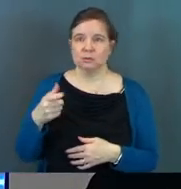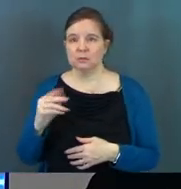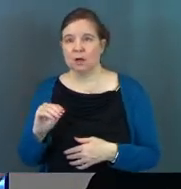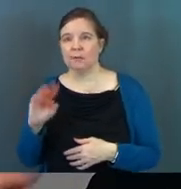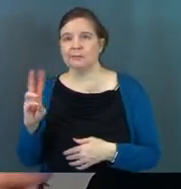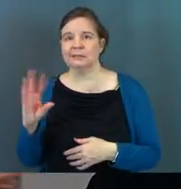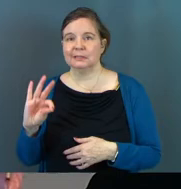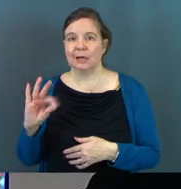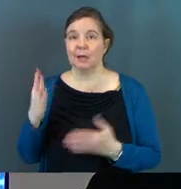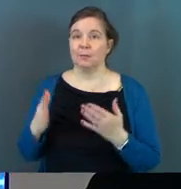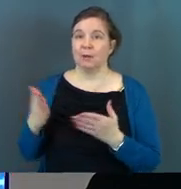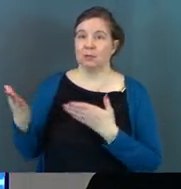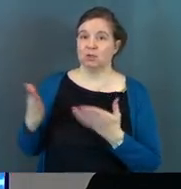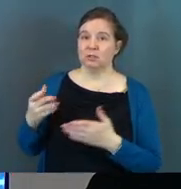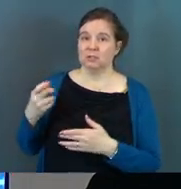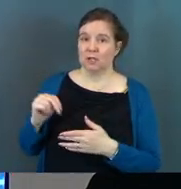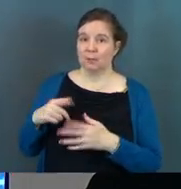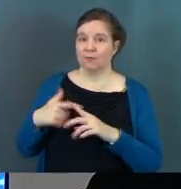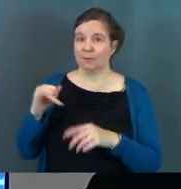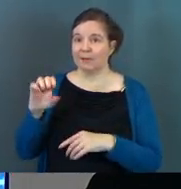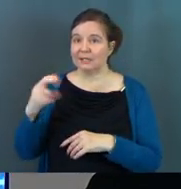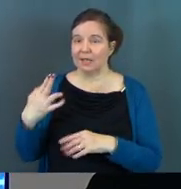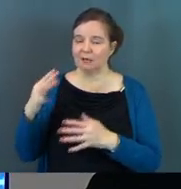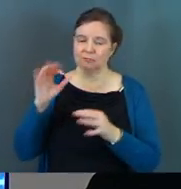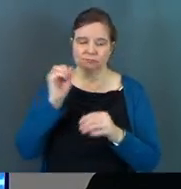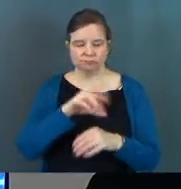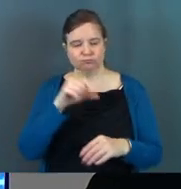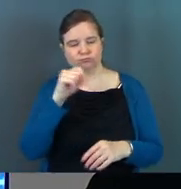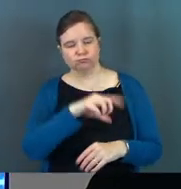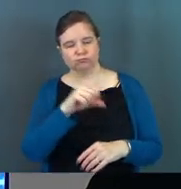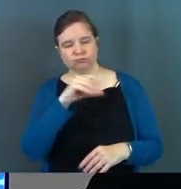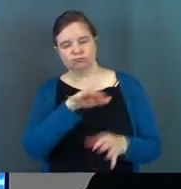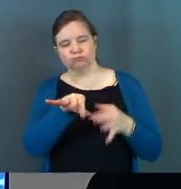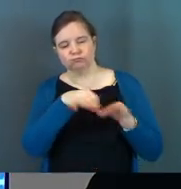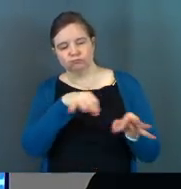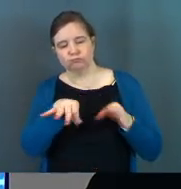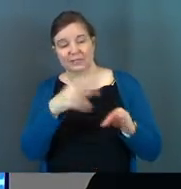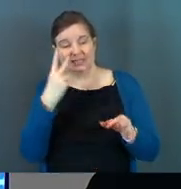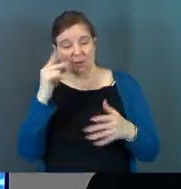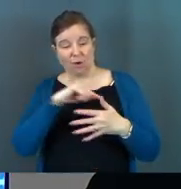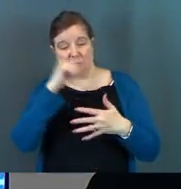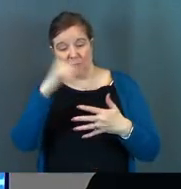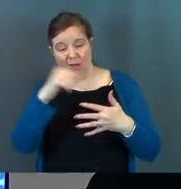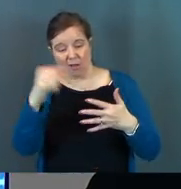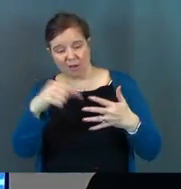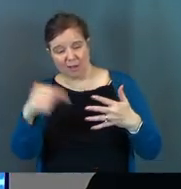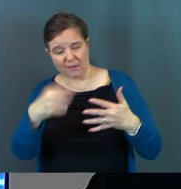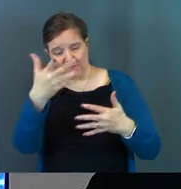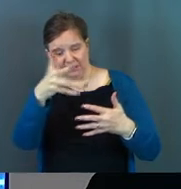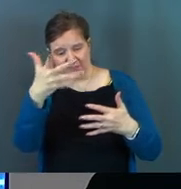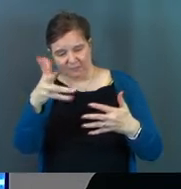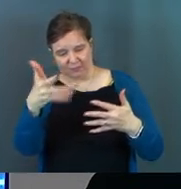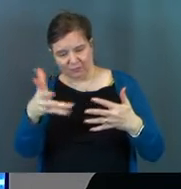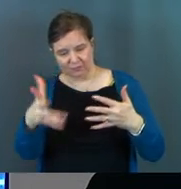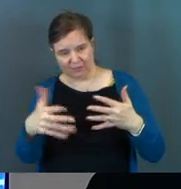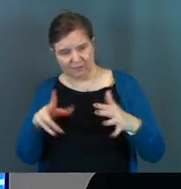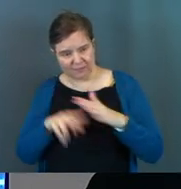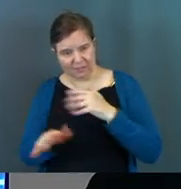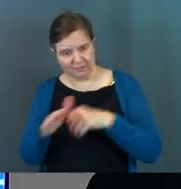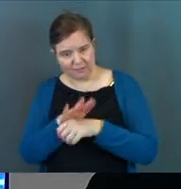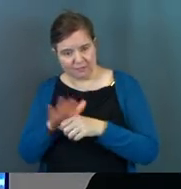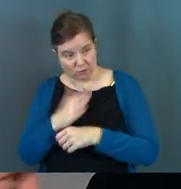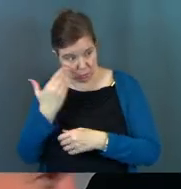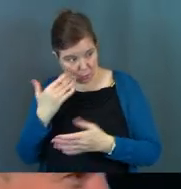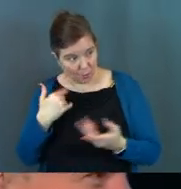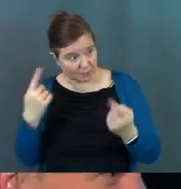69, probably the servant songs out of Isaiah. He shares all this stuff with them and say, see all these prophecies that he fulfilled. Didn't you know